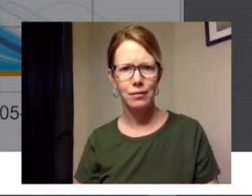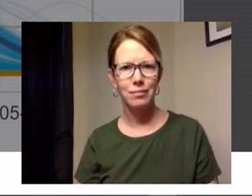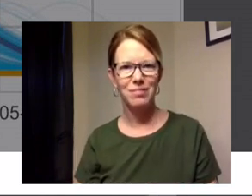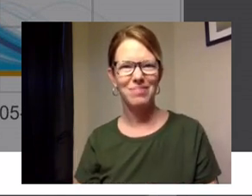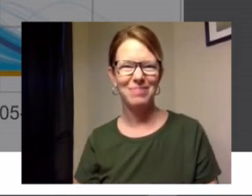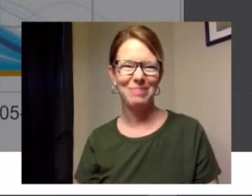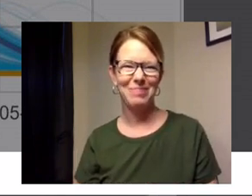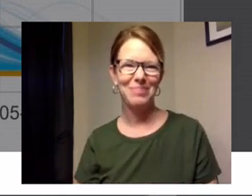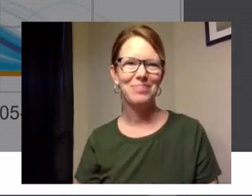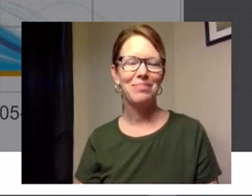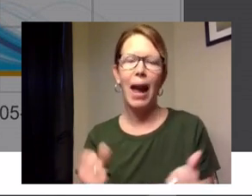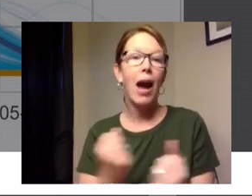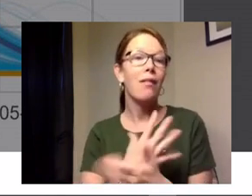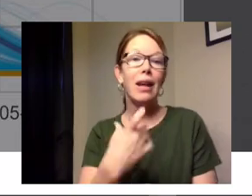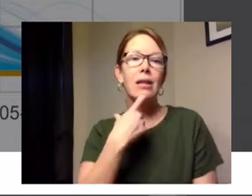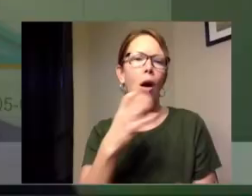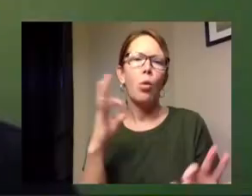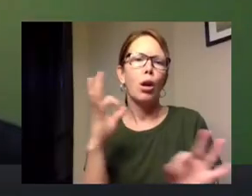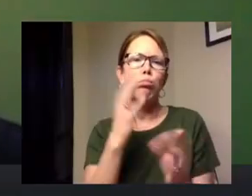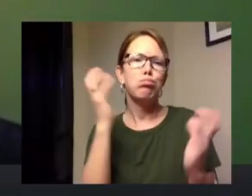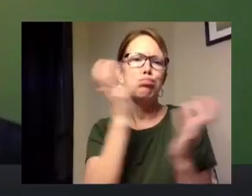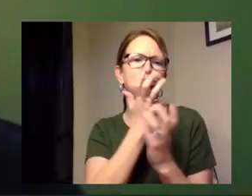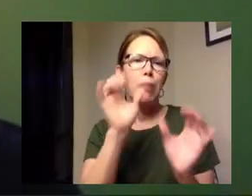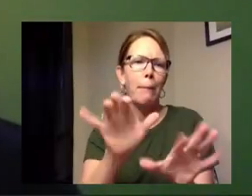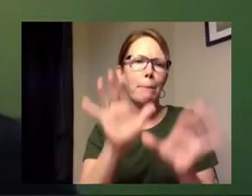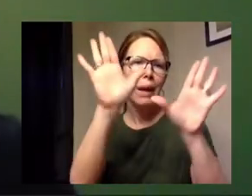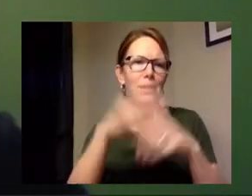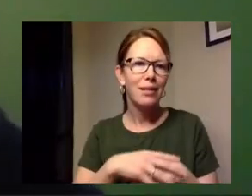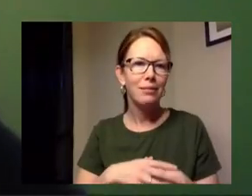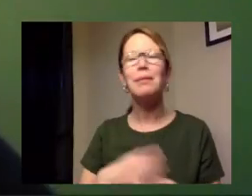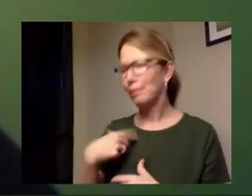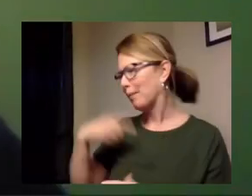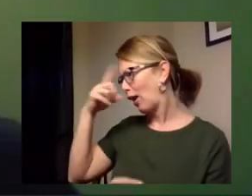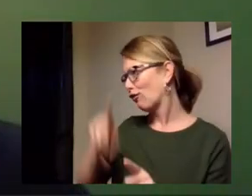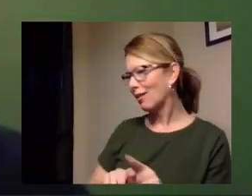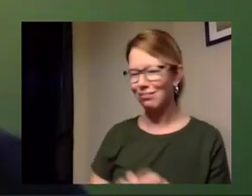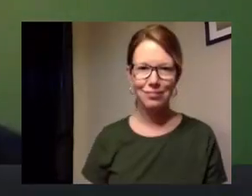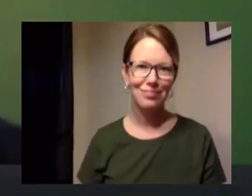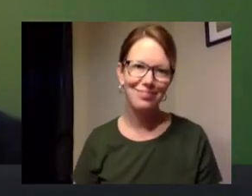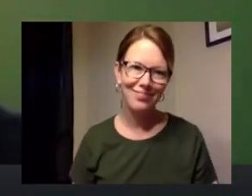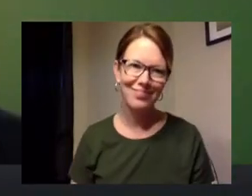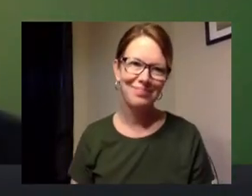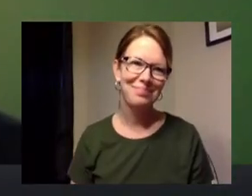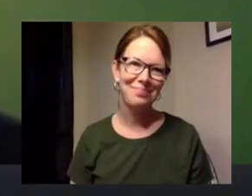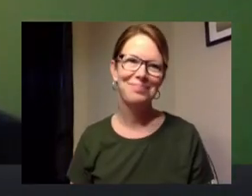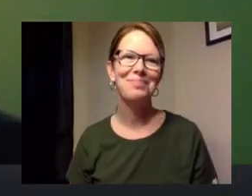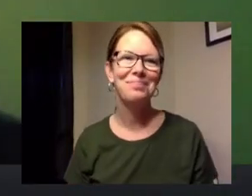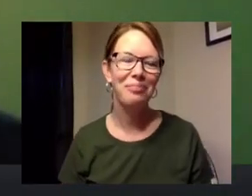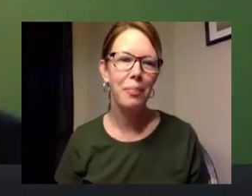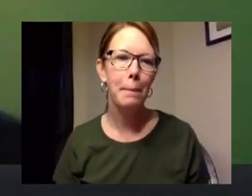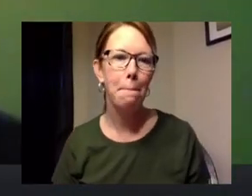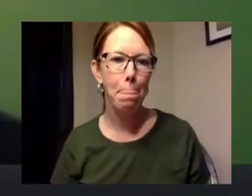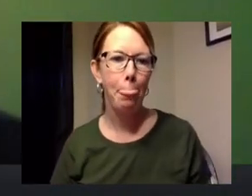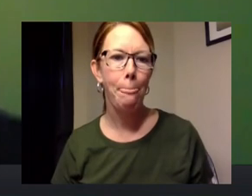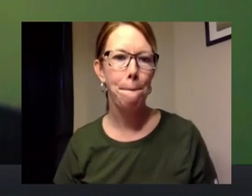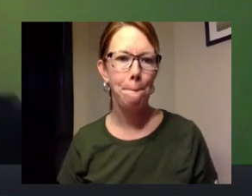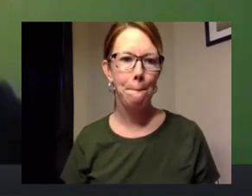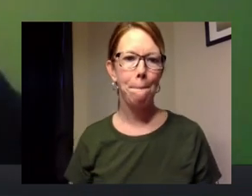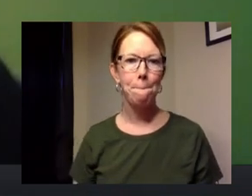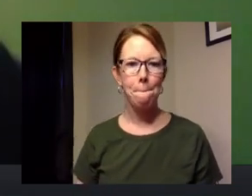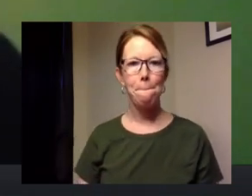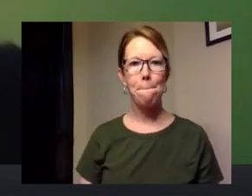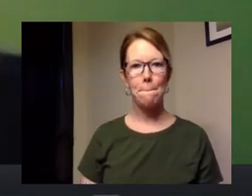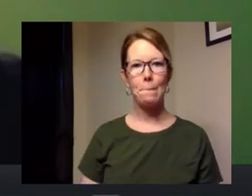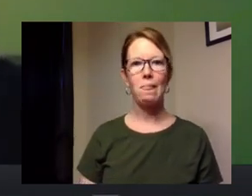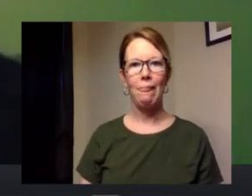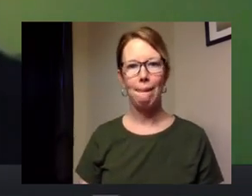i completely agree i completely agree i think i think we're cut off at that point when